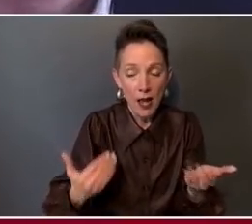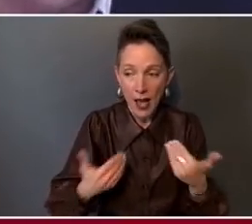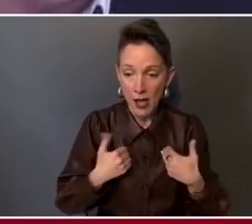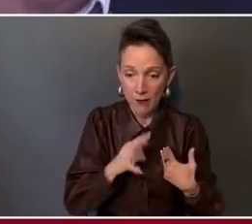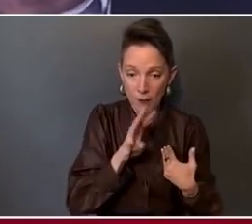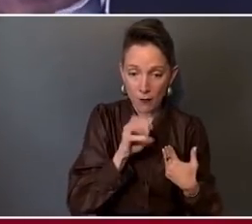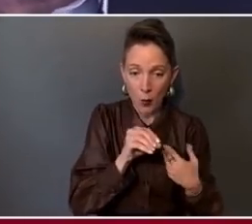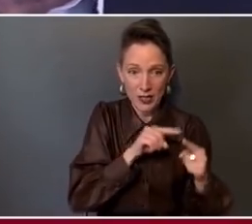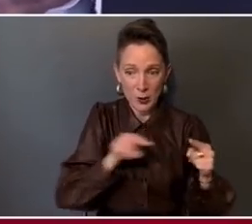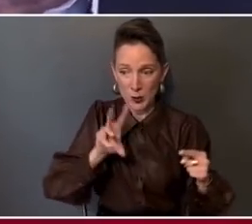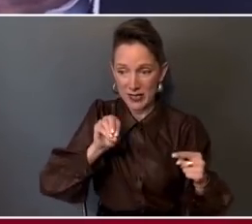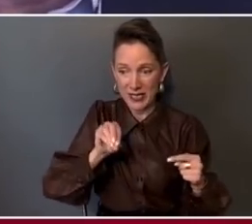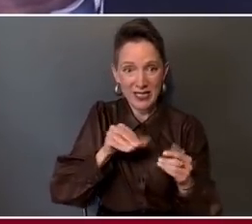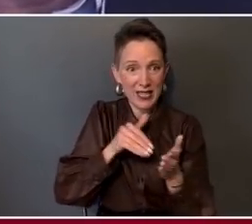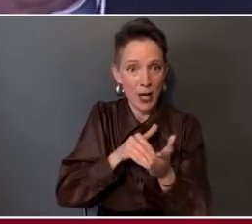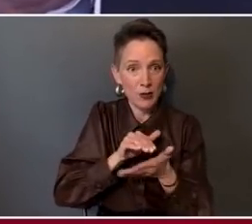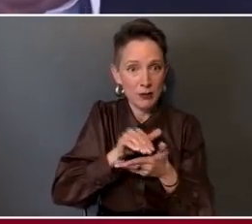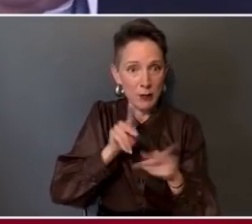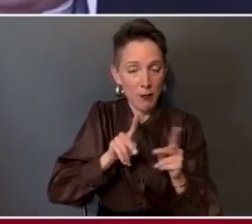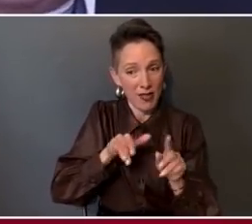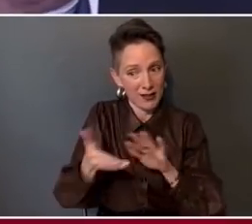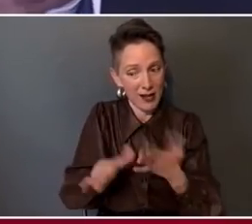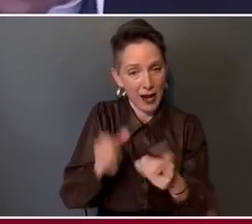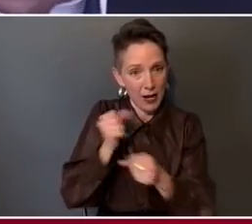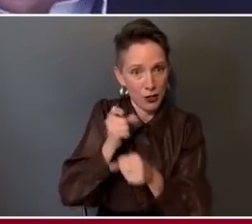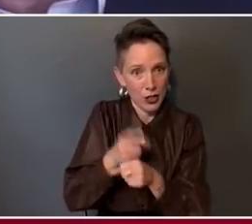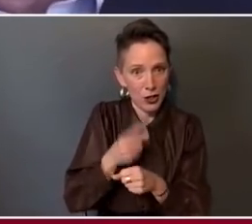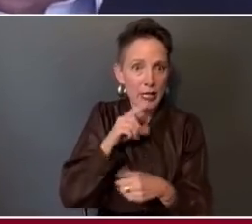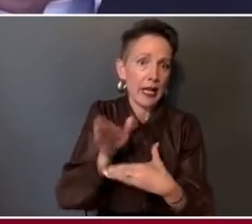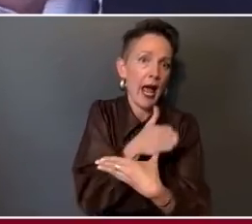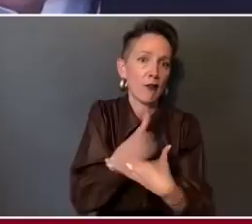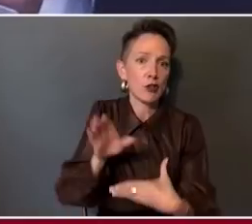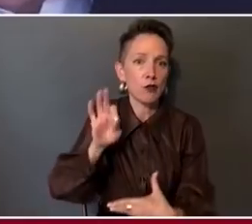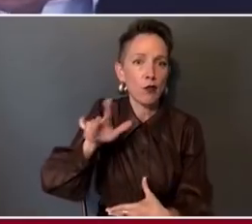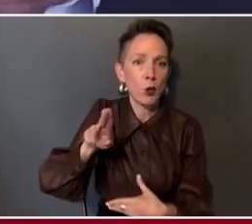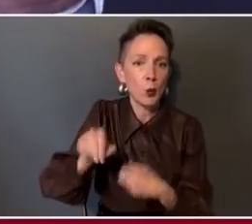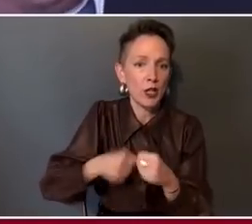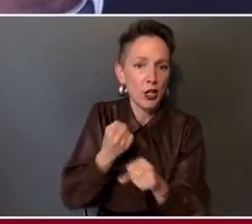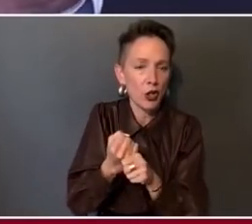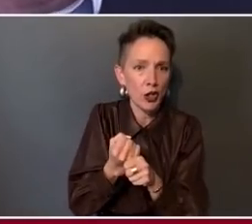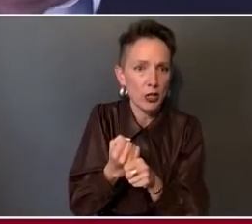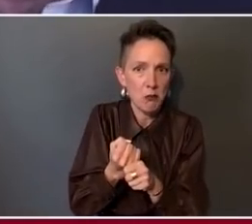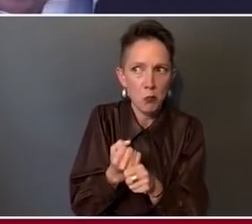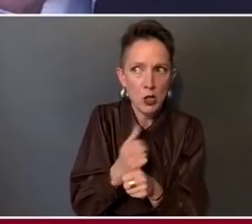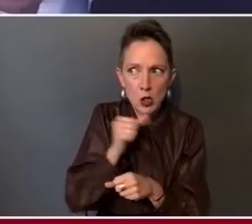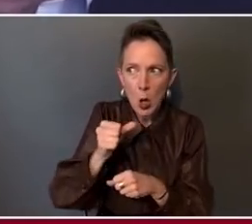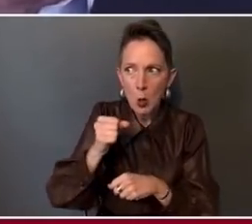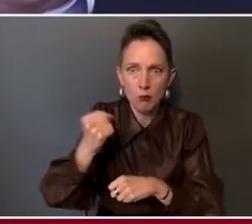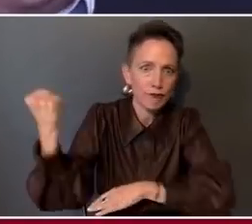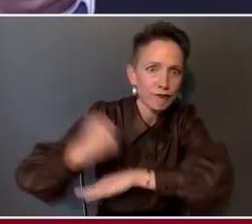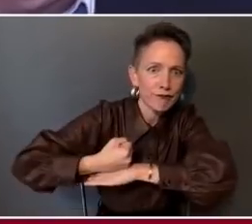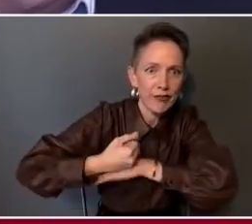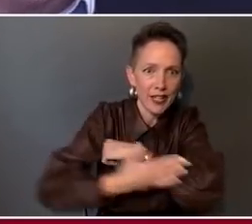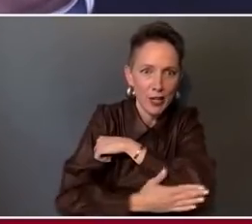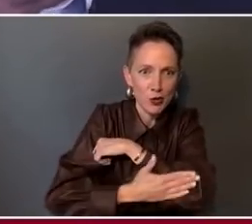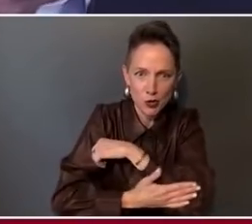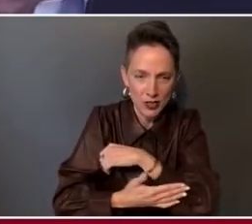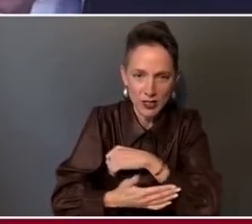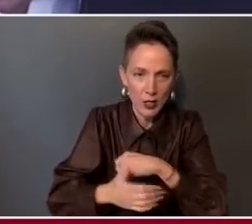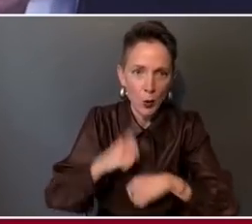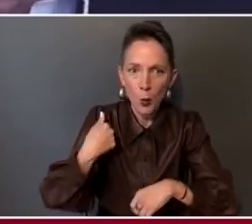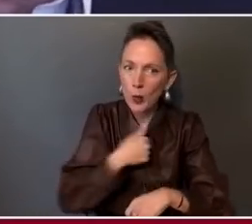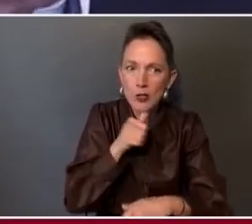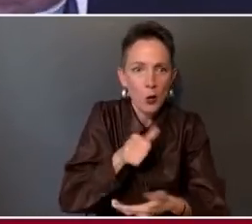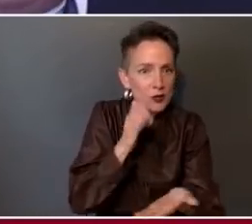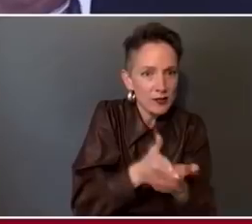,000 people that die annually in an average flu year in this country. We don't shut down the country. We don't quit going to school. We